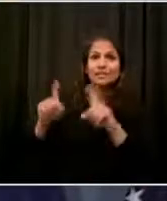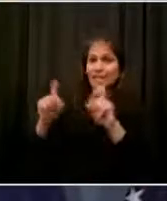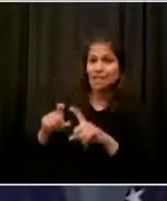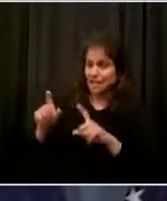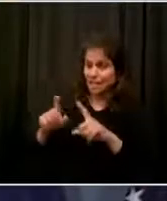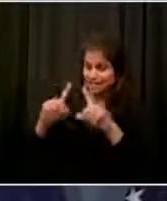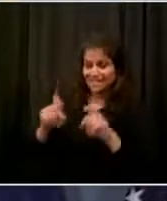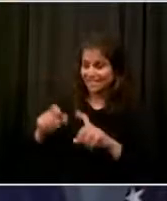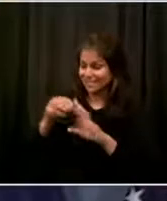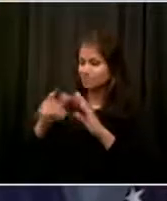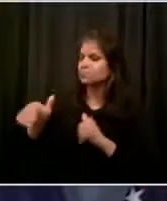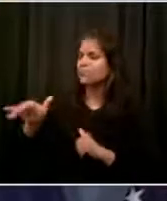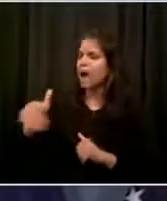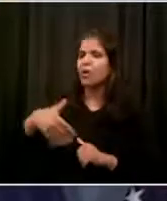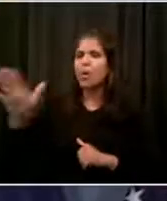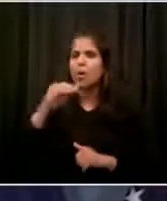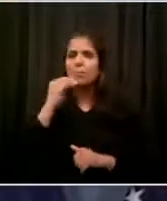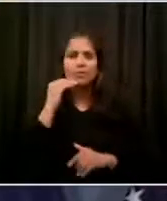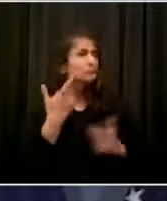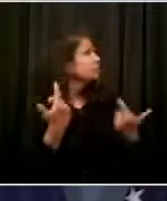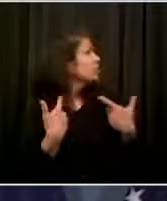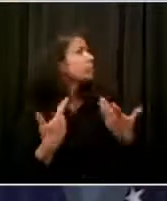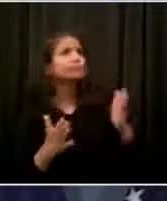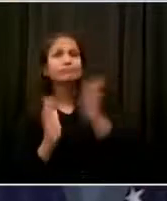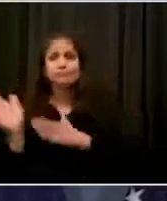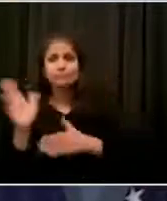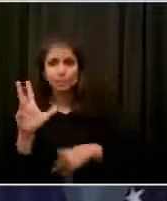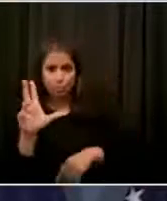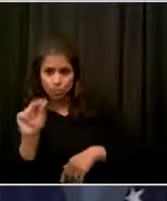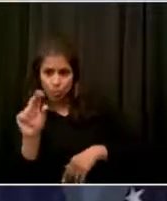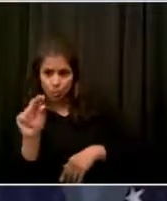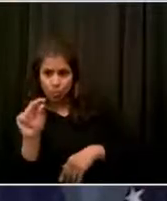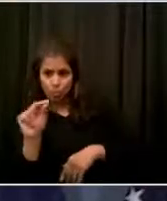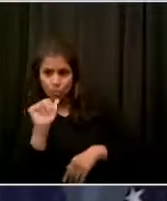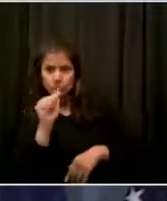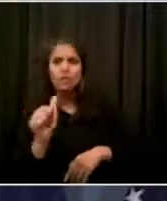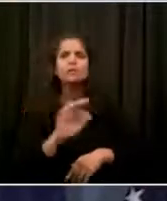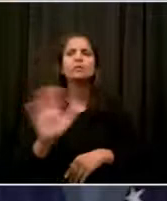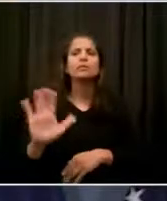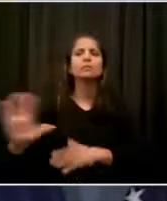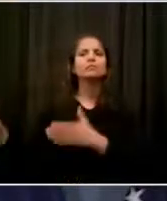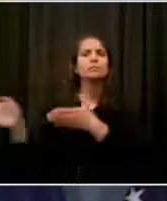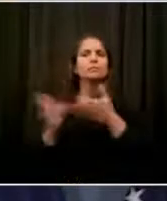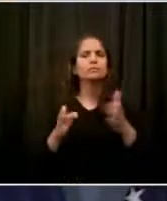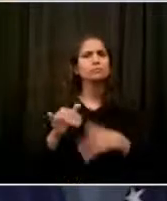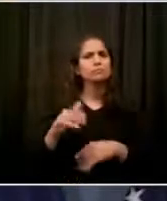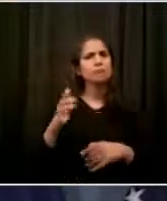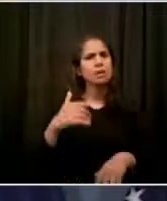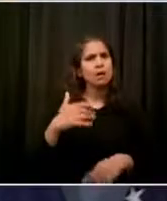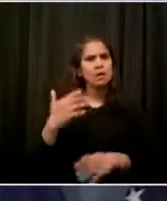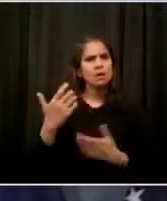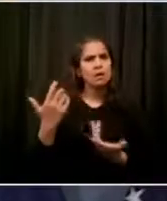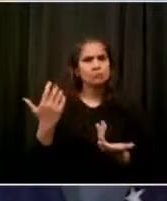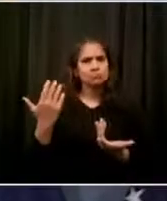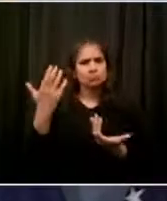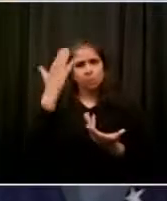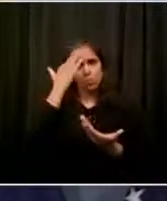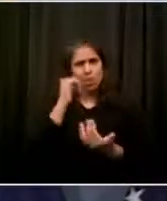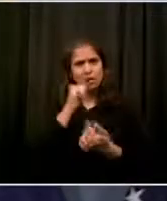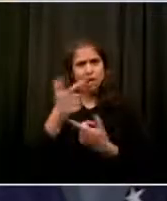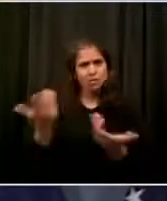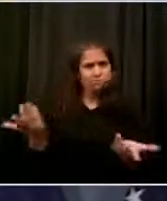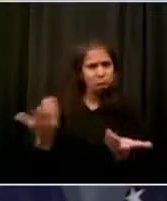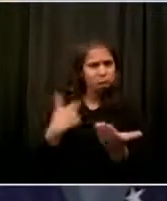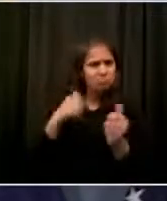admitted to hospitals immediately in touch with contact tracers? Henry, I don't know who you spoke to,